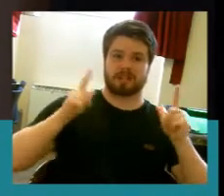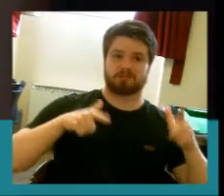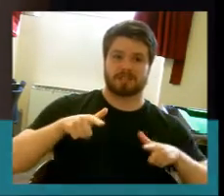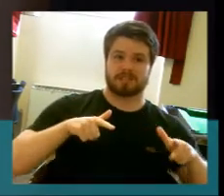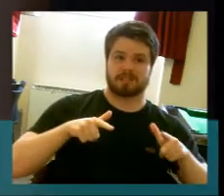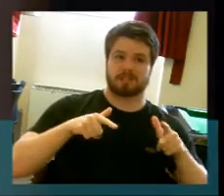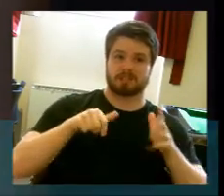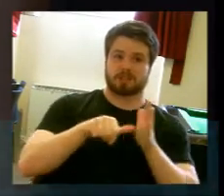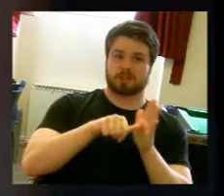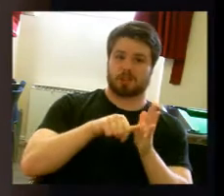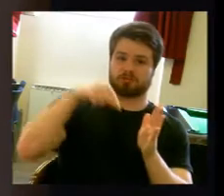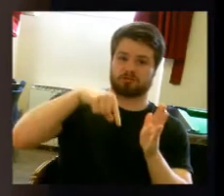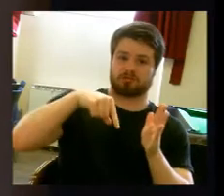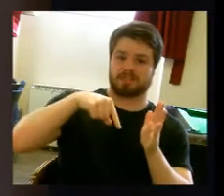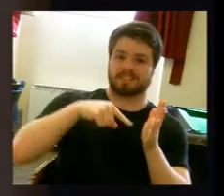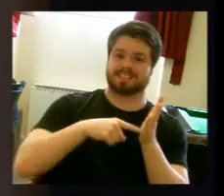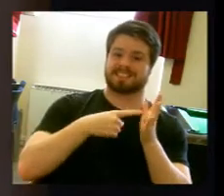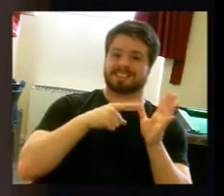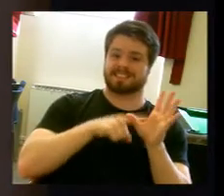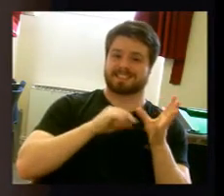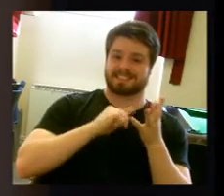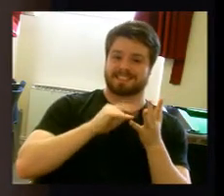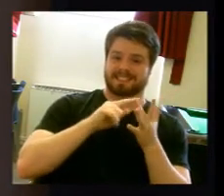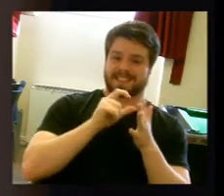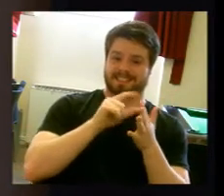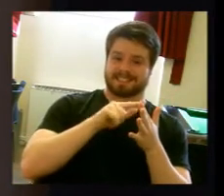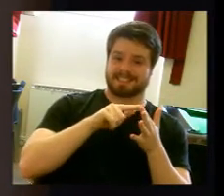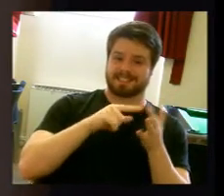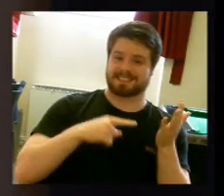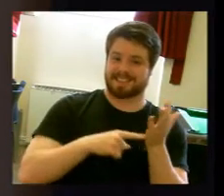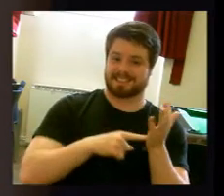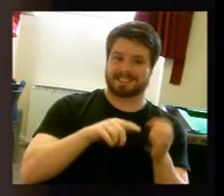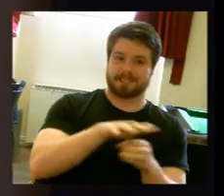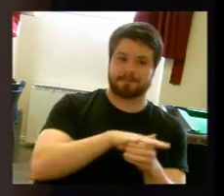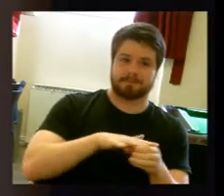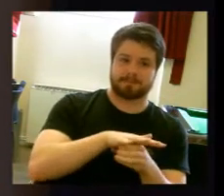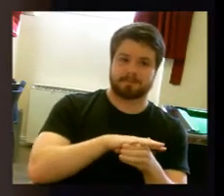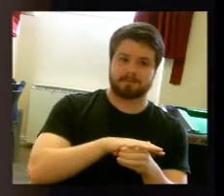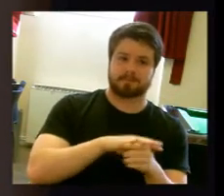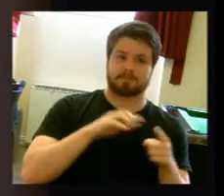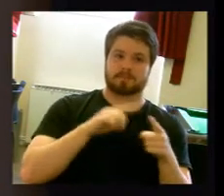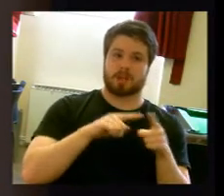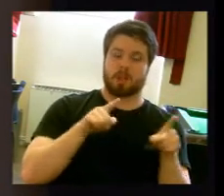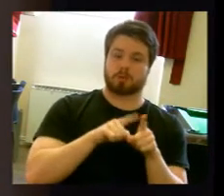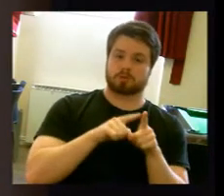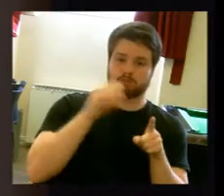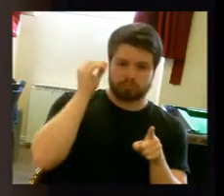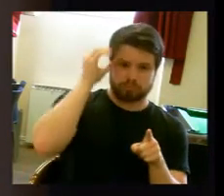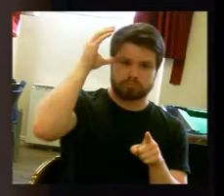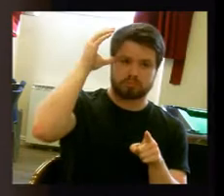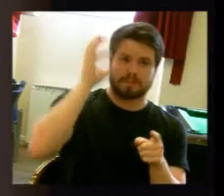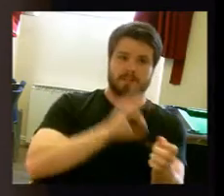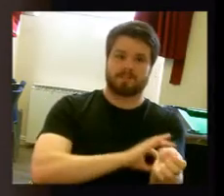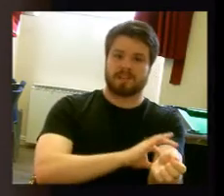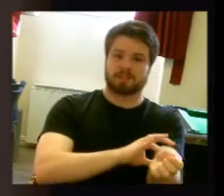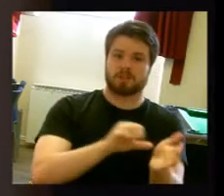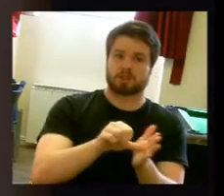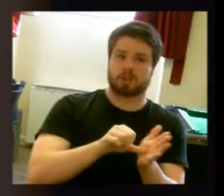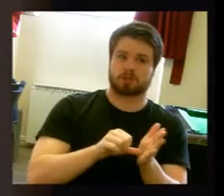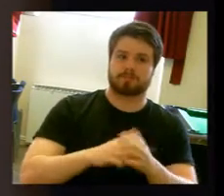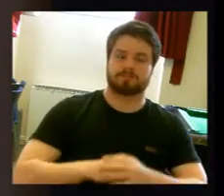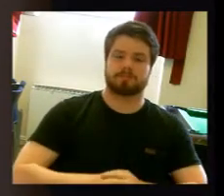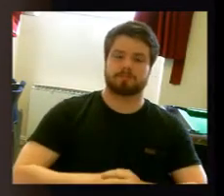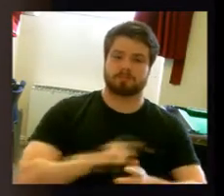vascular surgeon. You may be aware that NHS Tayside is undertaking a consultation period about